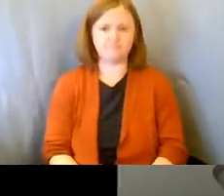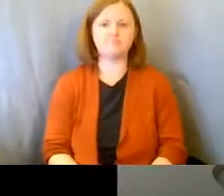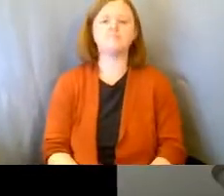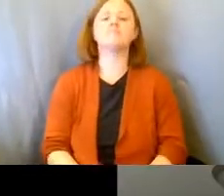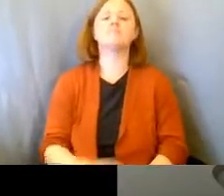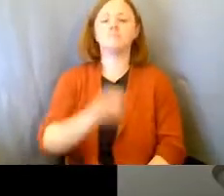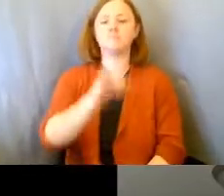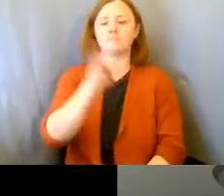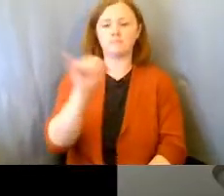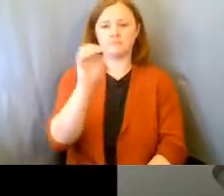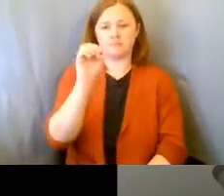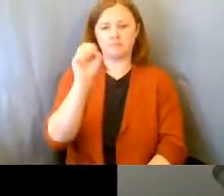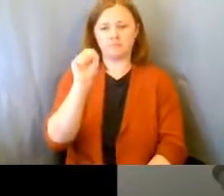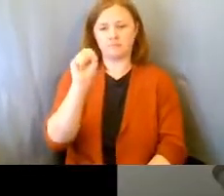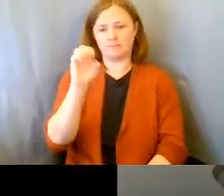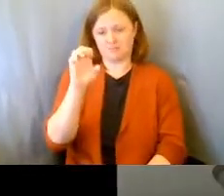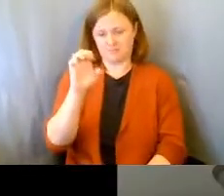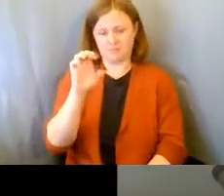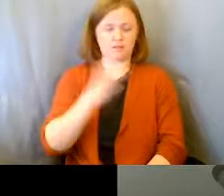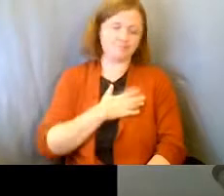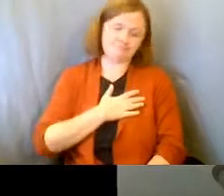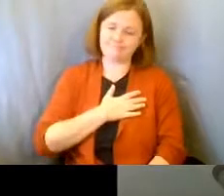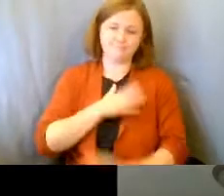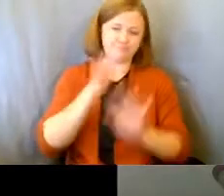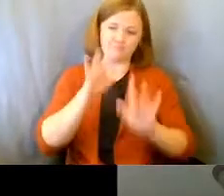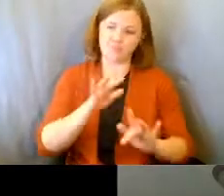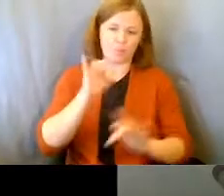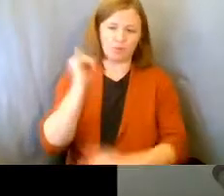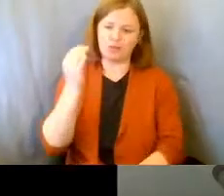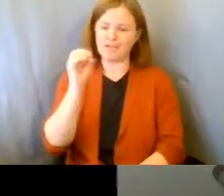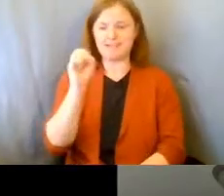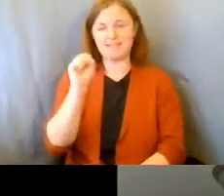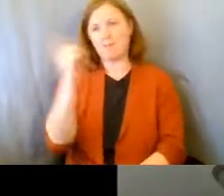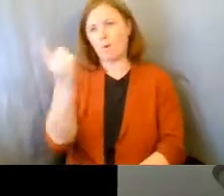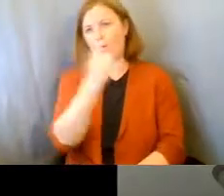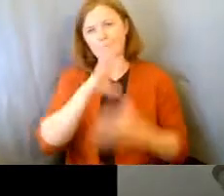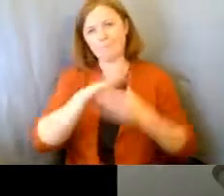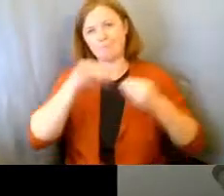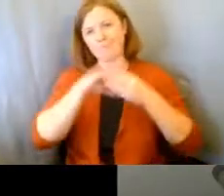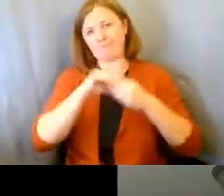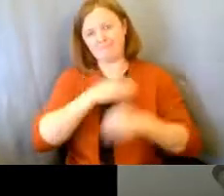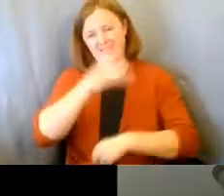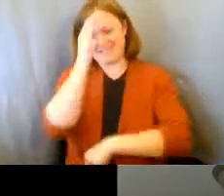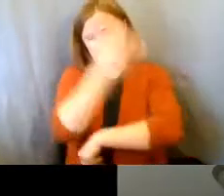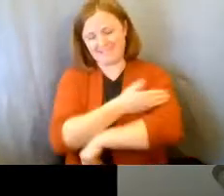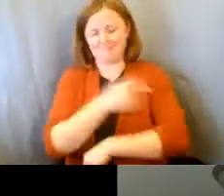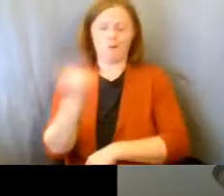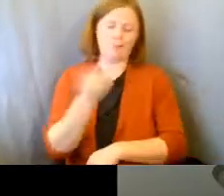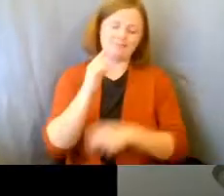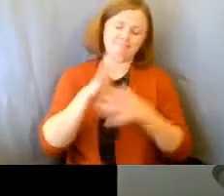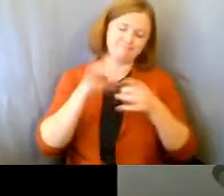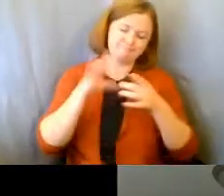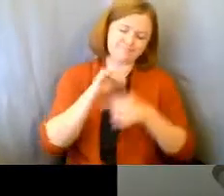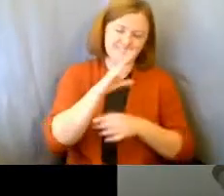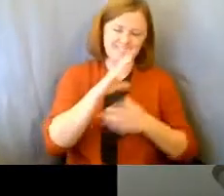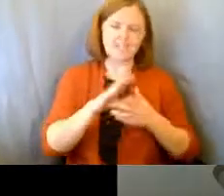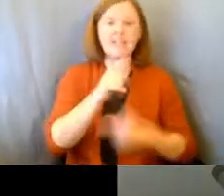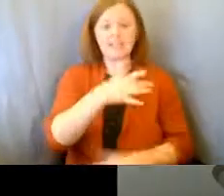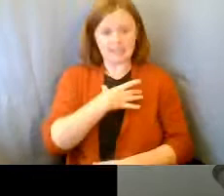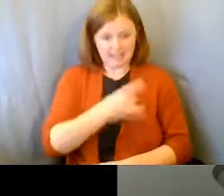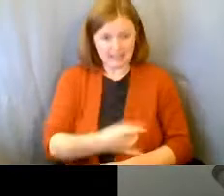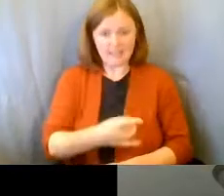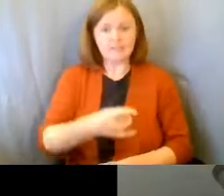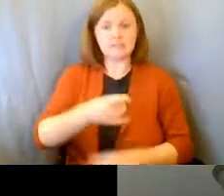Jesse, poor Jesse, I'm always telling Jesse stories. You know, he likes to drink